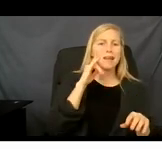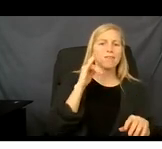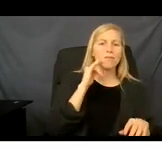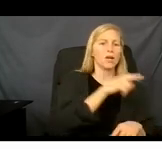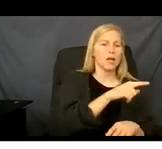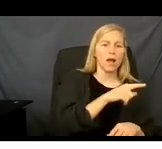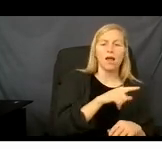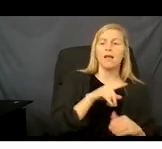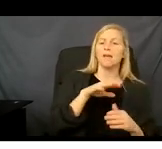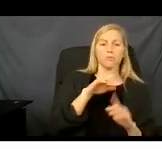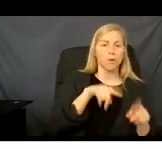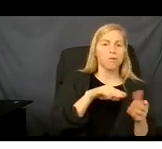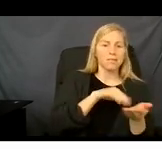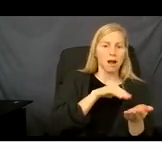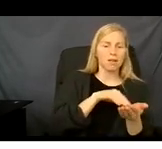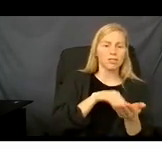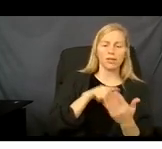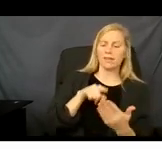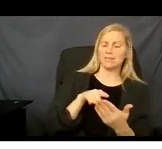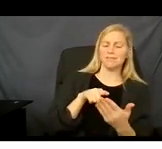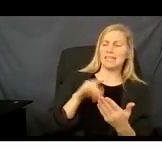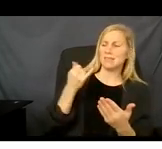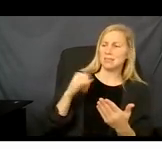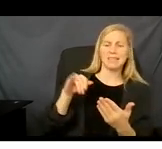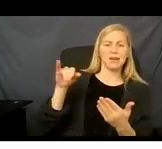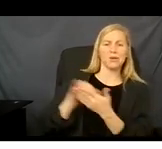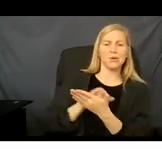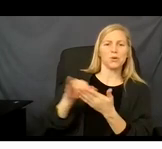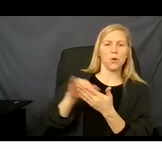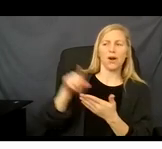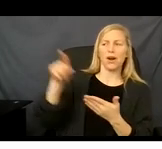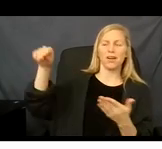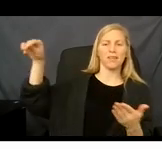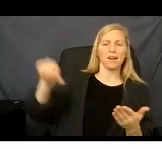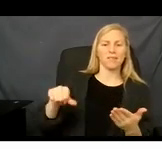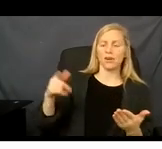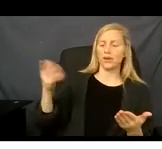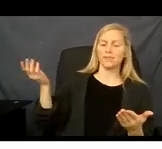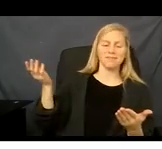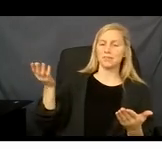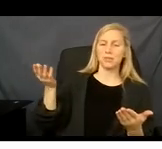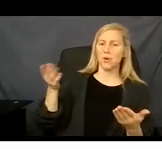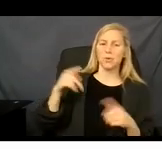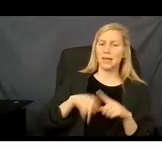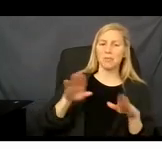order for them to give you that state's coverage. So whenever you see that you are moving out of New York State,